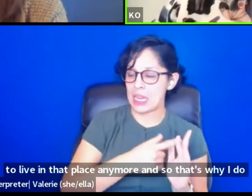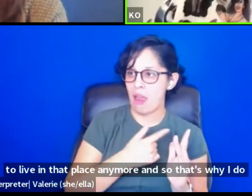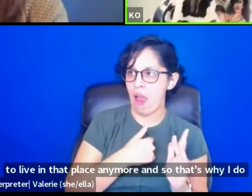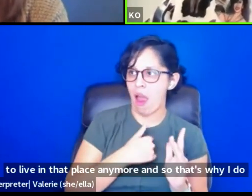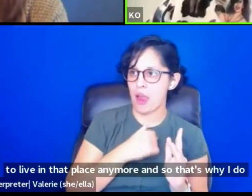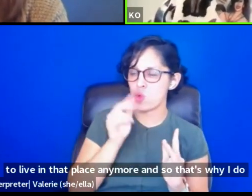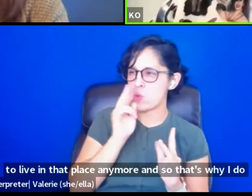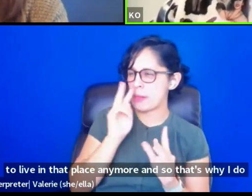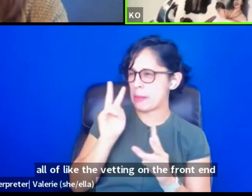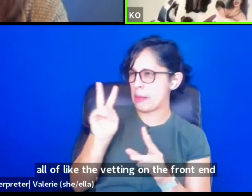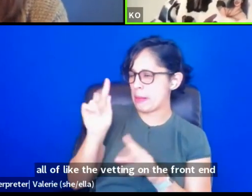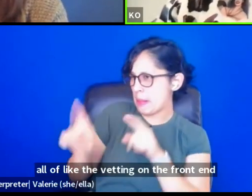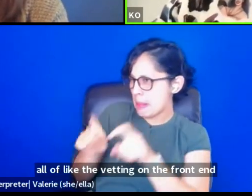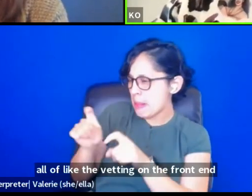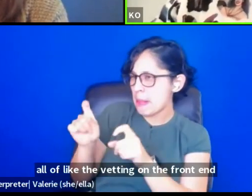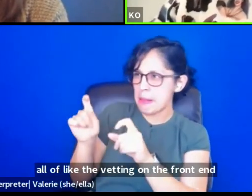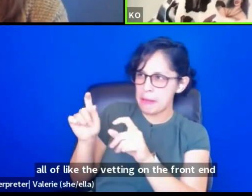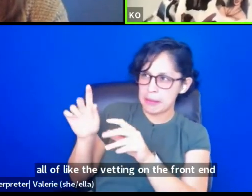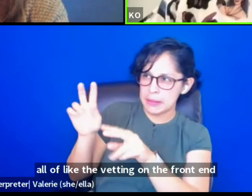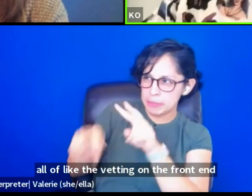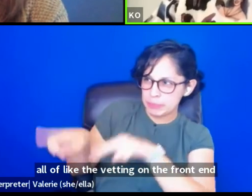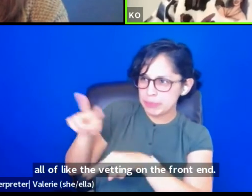I don't want to be in a space in question.